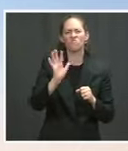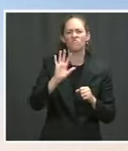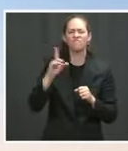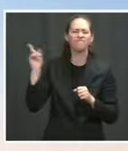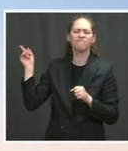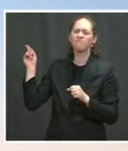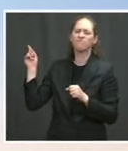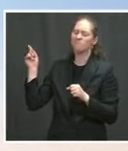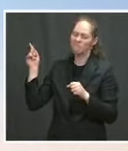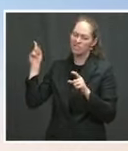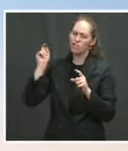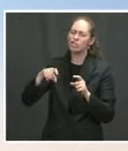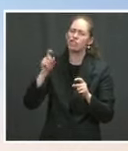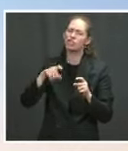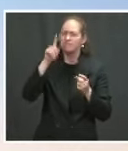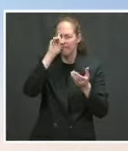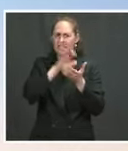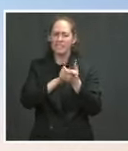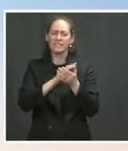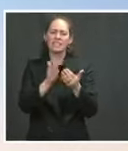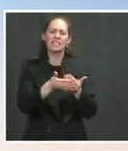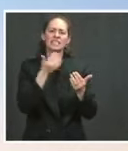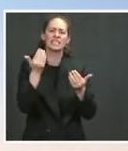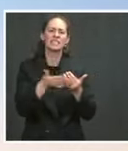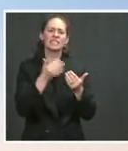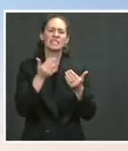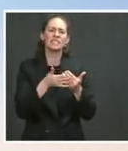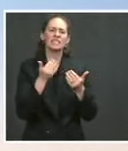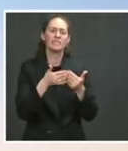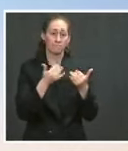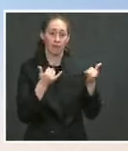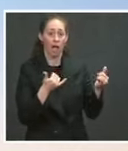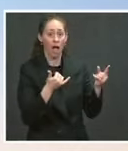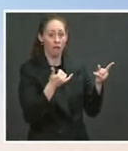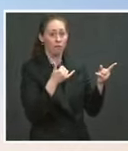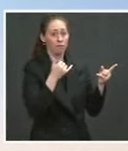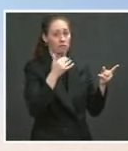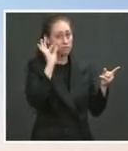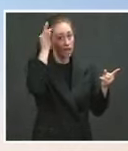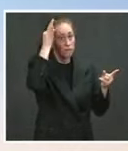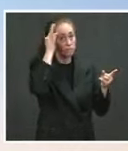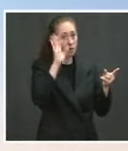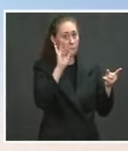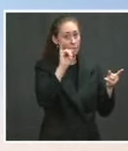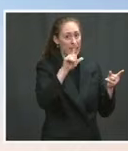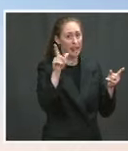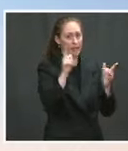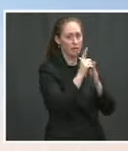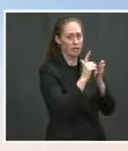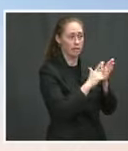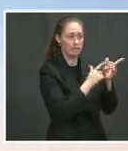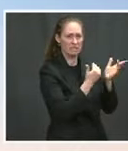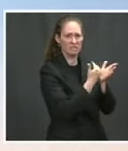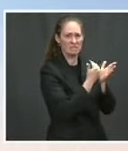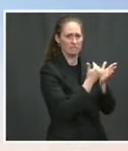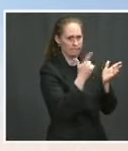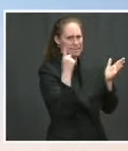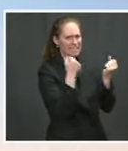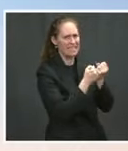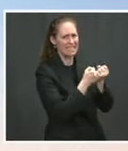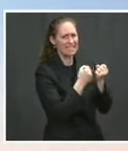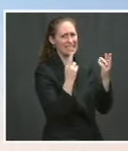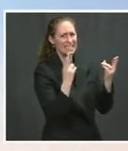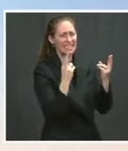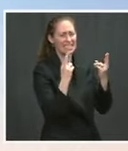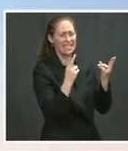federal legislation, legislation at the federal level, I should say, that he strongly supports. And, you know, these are not the only states,